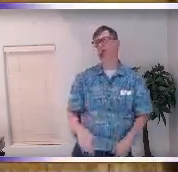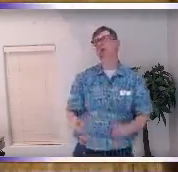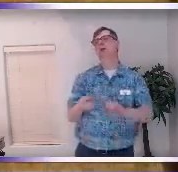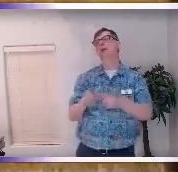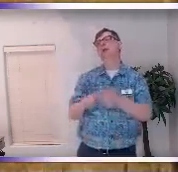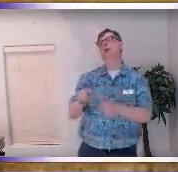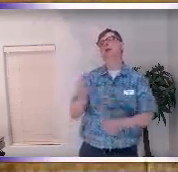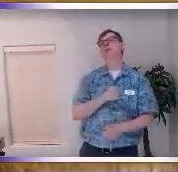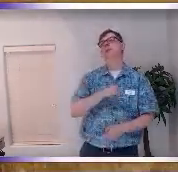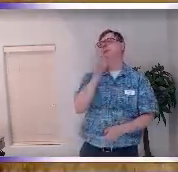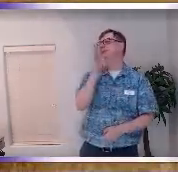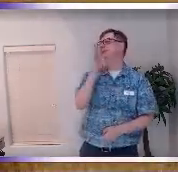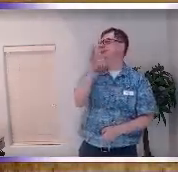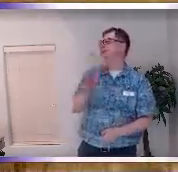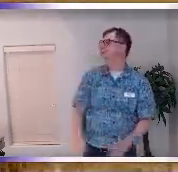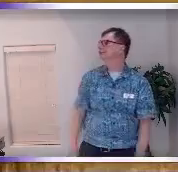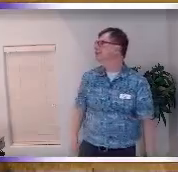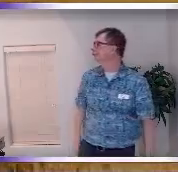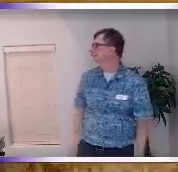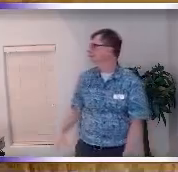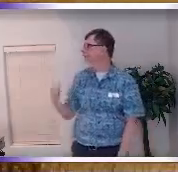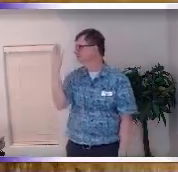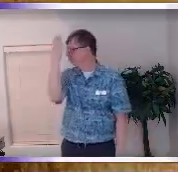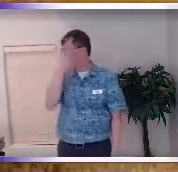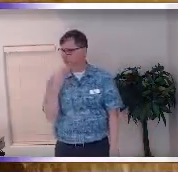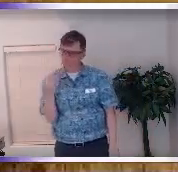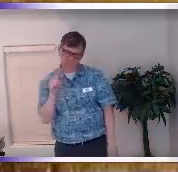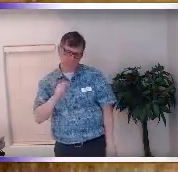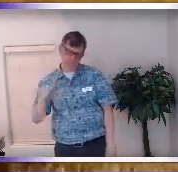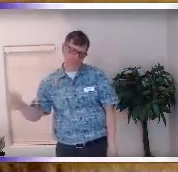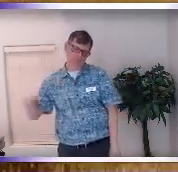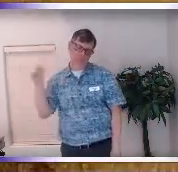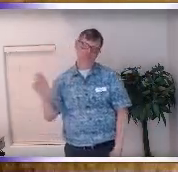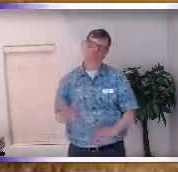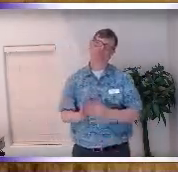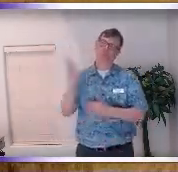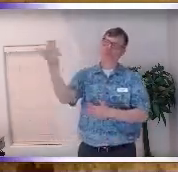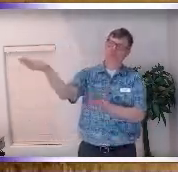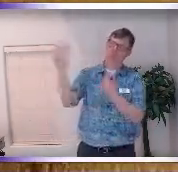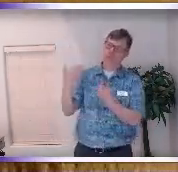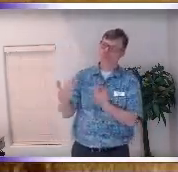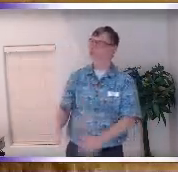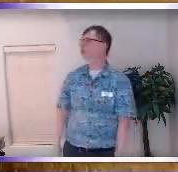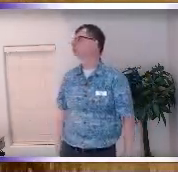and um and it was it's been very beautiful but each of those things come up and I'm like oh and so we had trick-or-treat